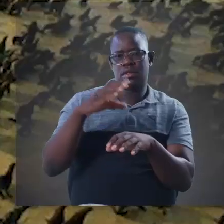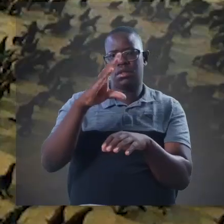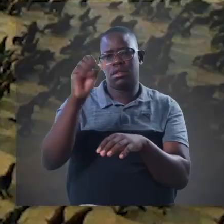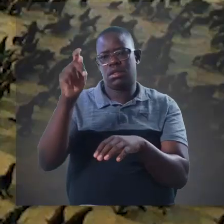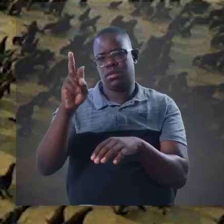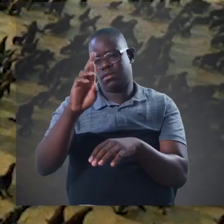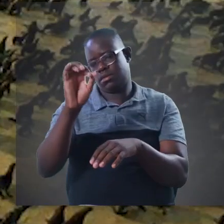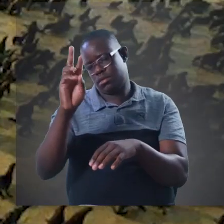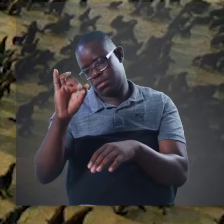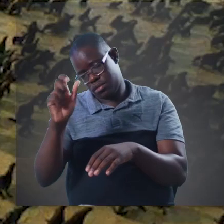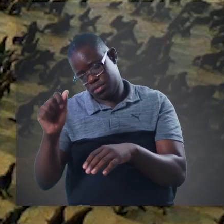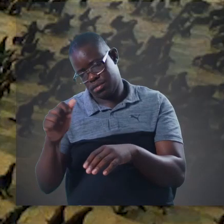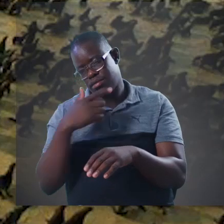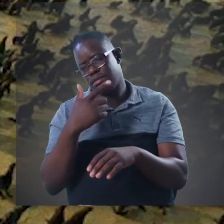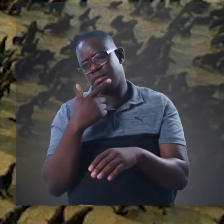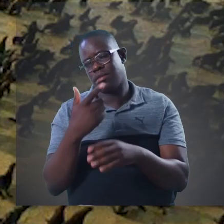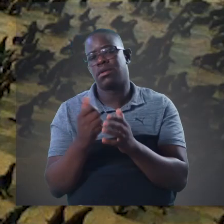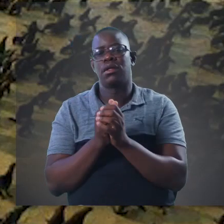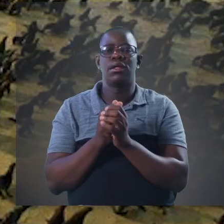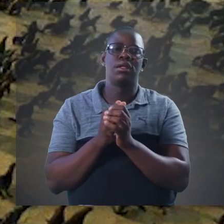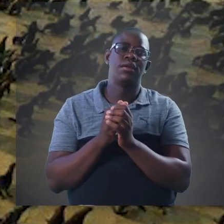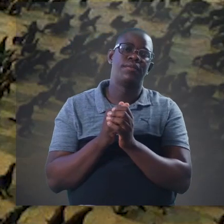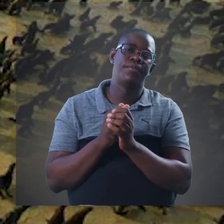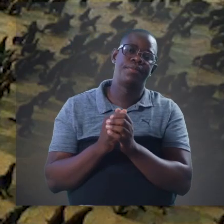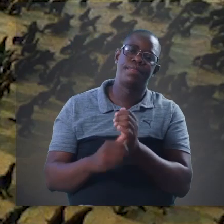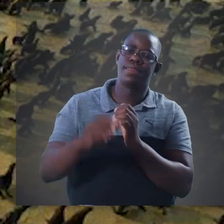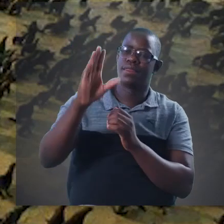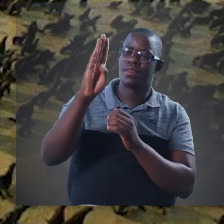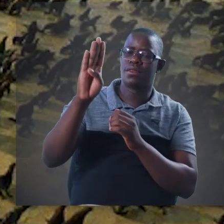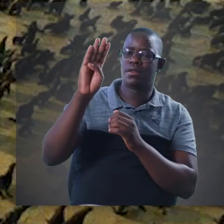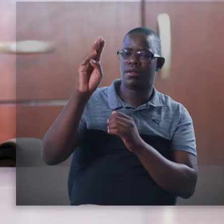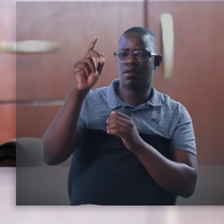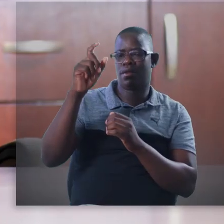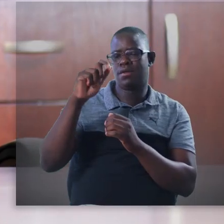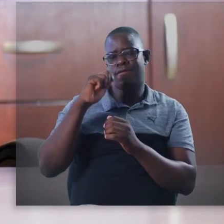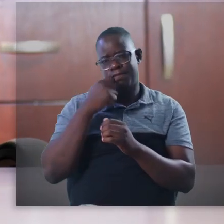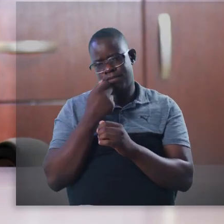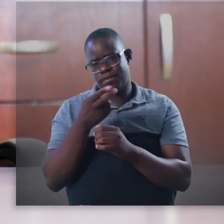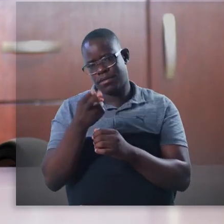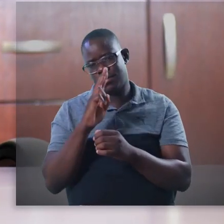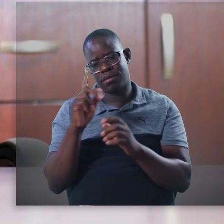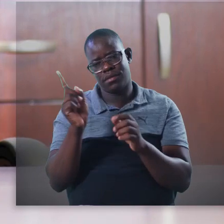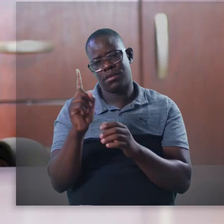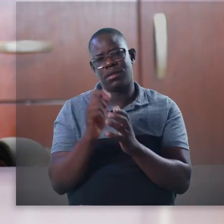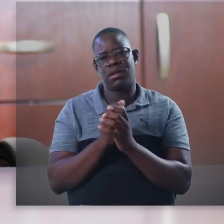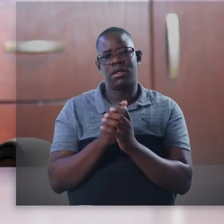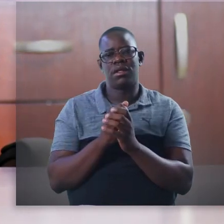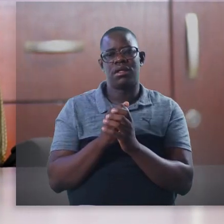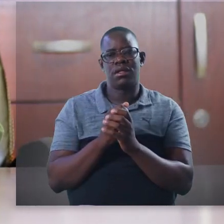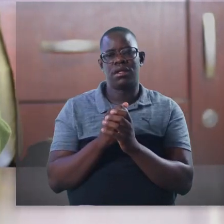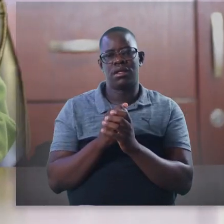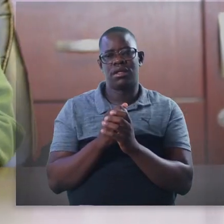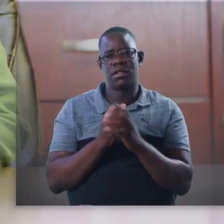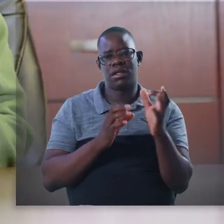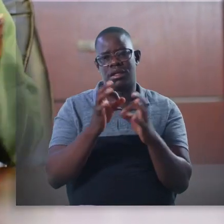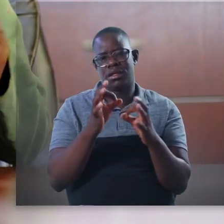and also the establishment of the port at Cape Freya. All right. Thank you, Ziggy. Barbie, you seem to be